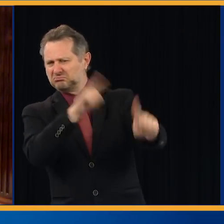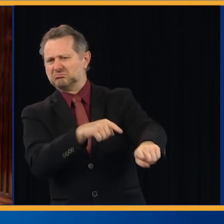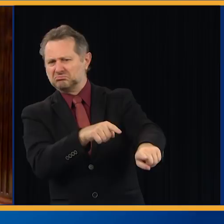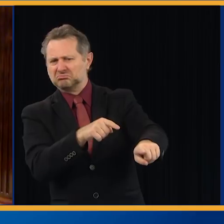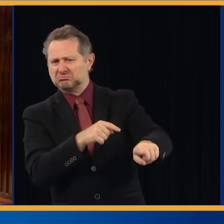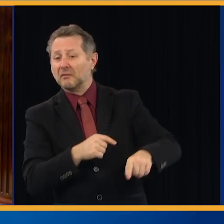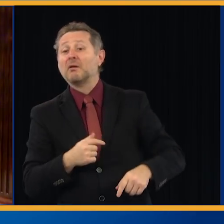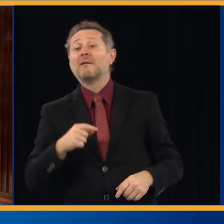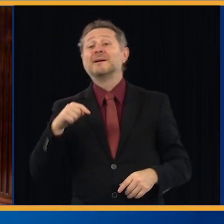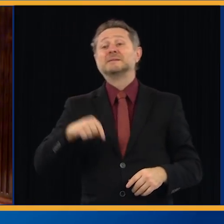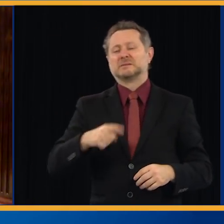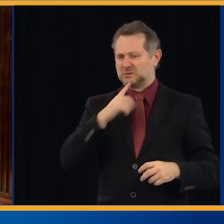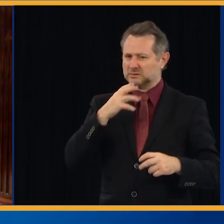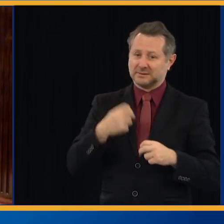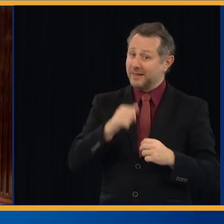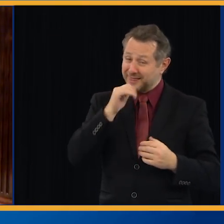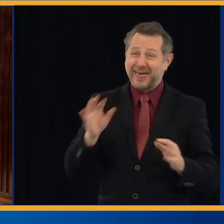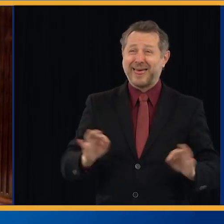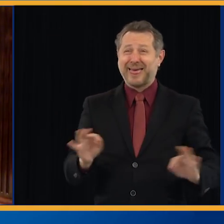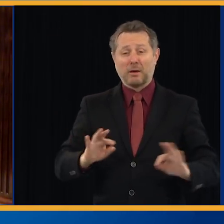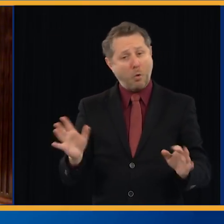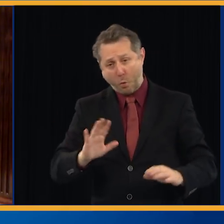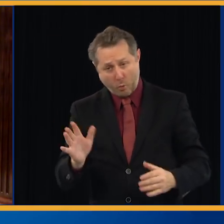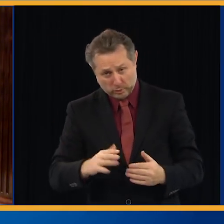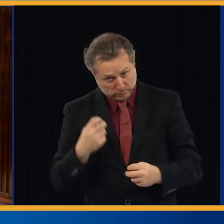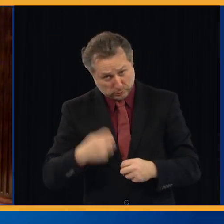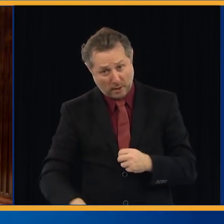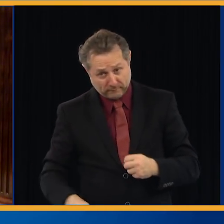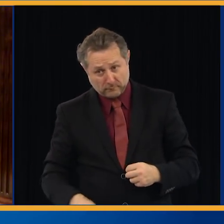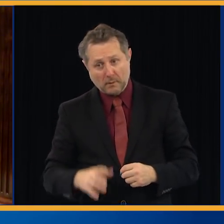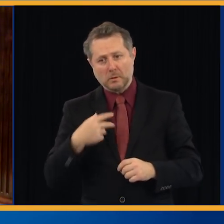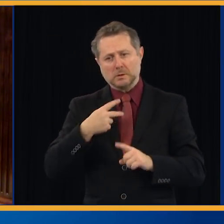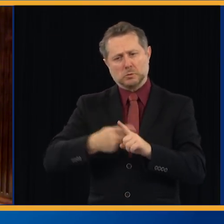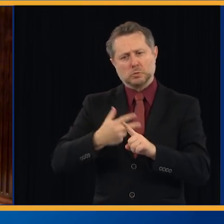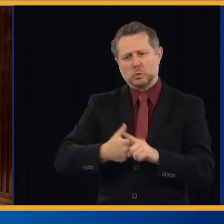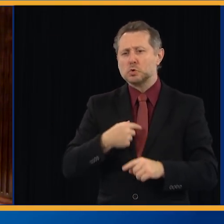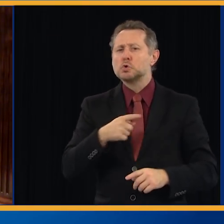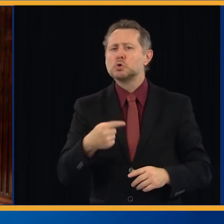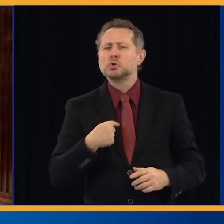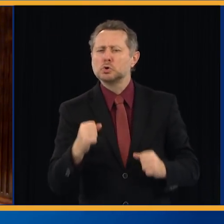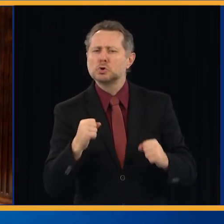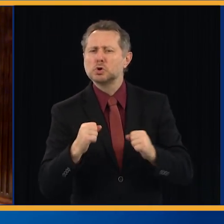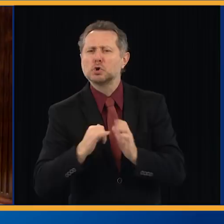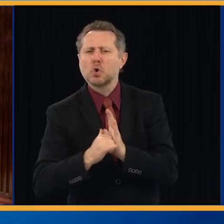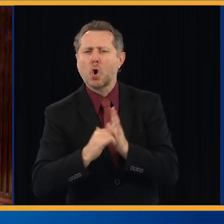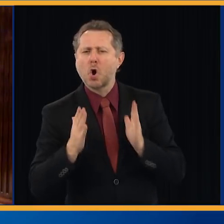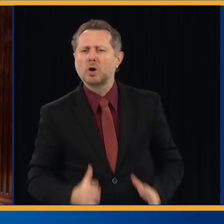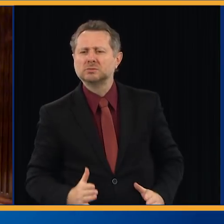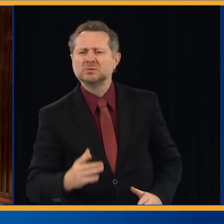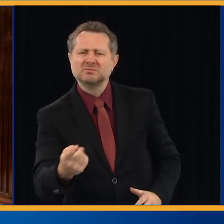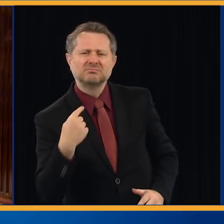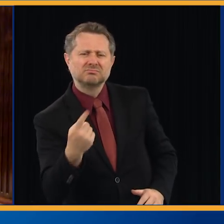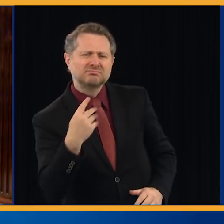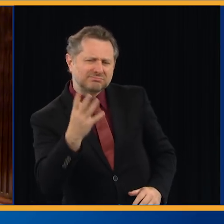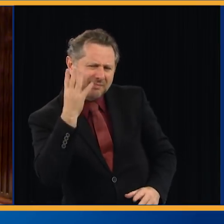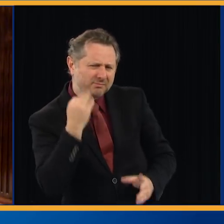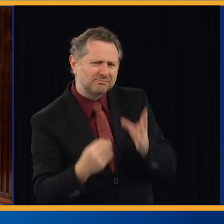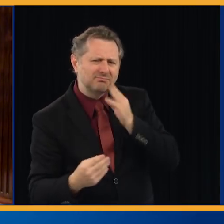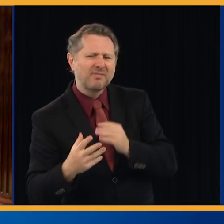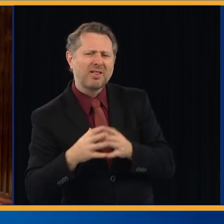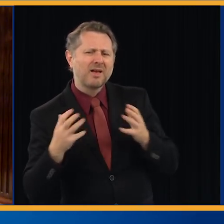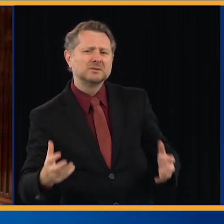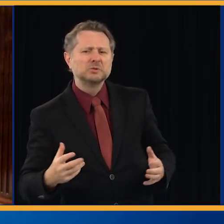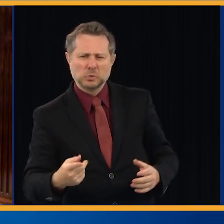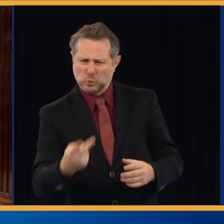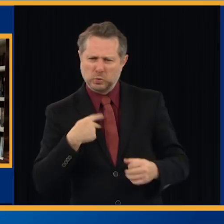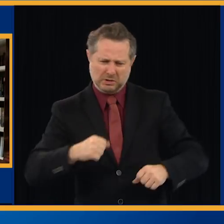we are New Yorkers, and we've been through a lot together, and we're going to get through this together again. So, governor, back to you, and